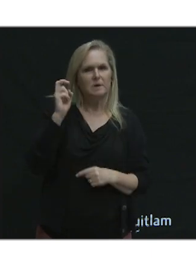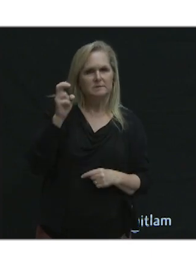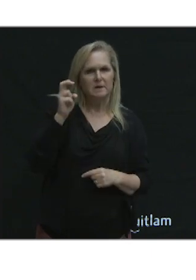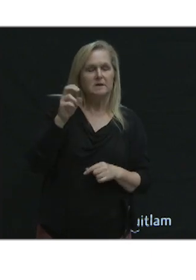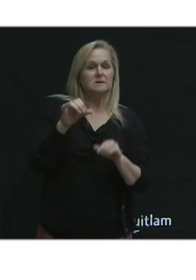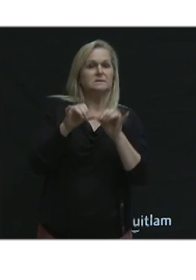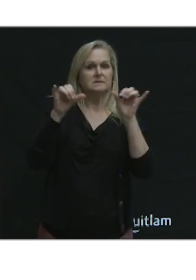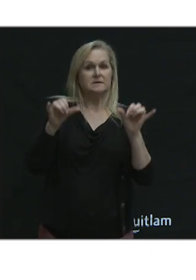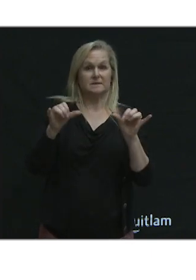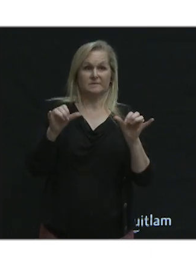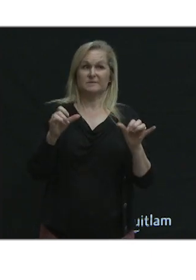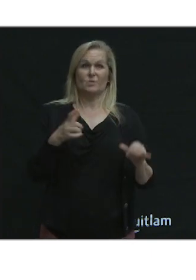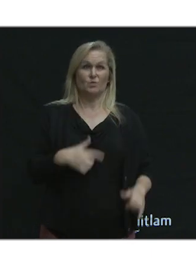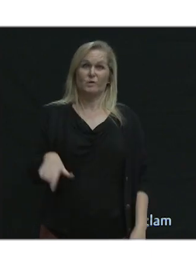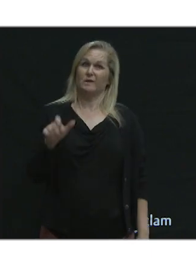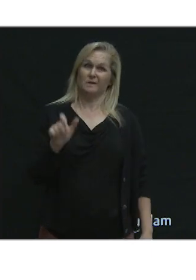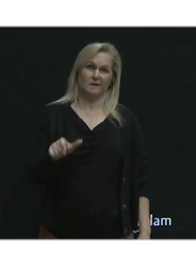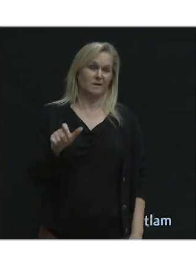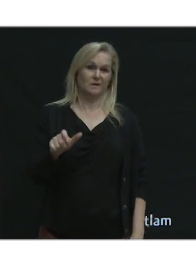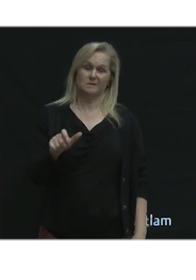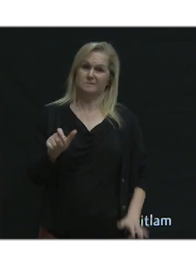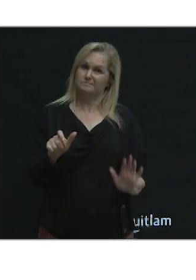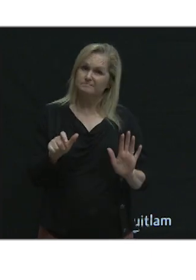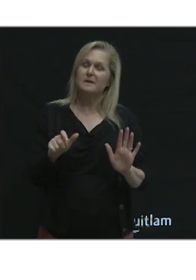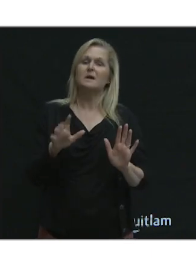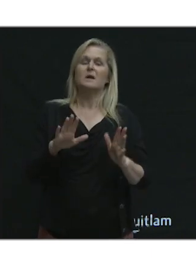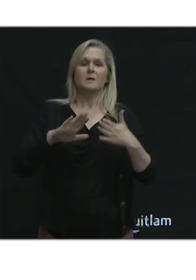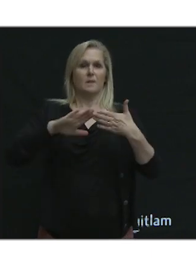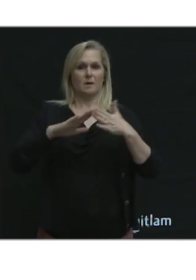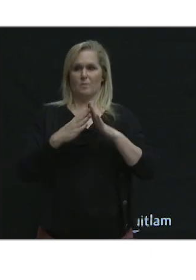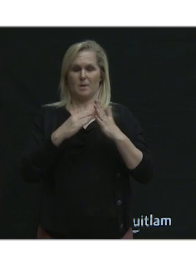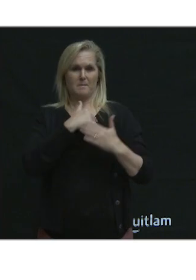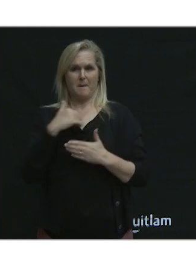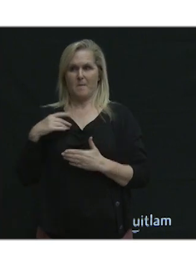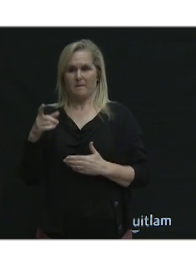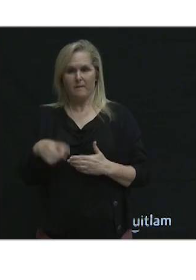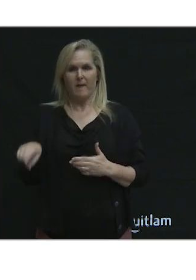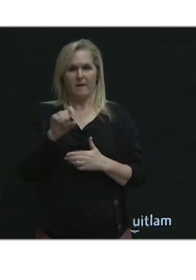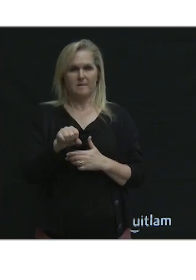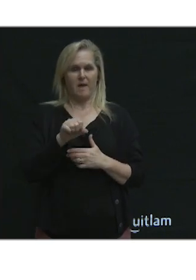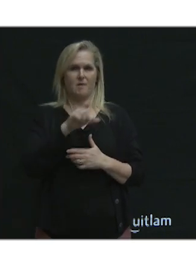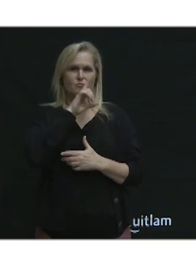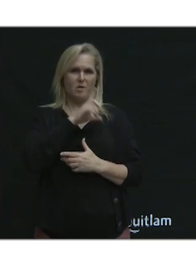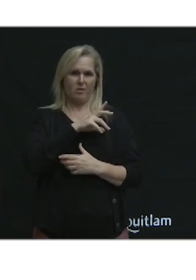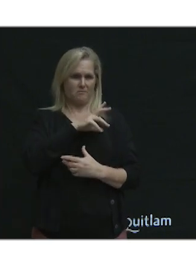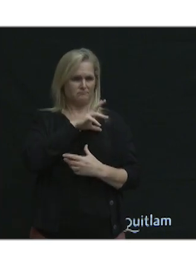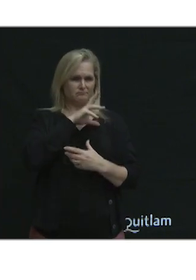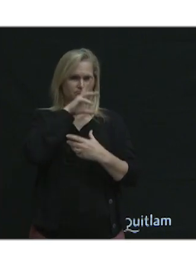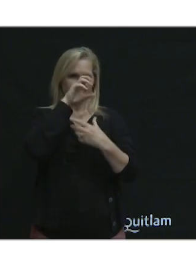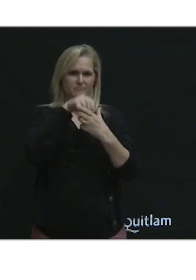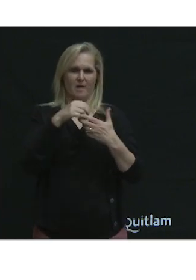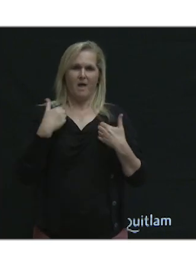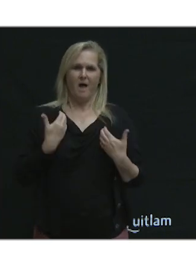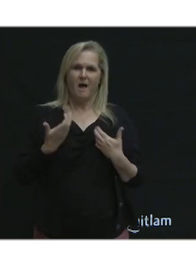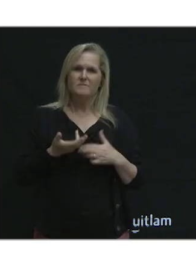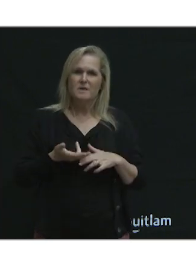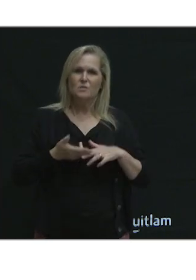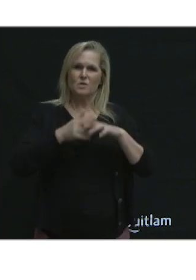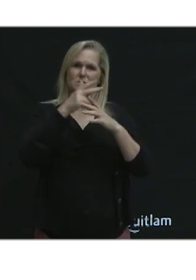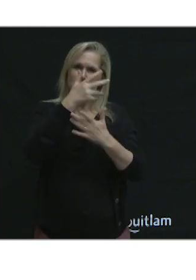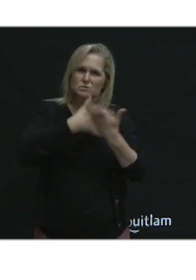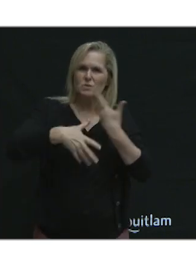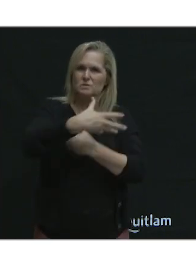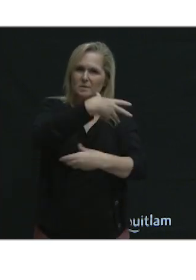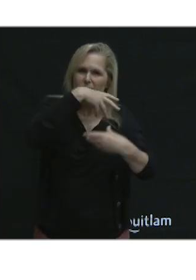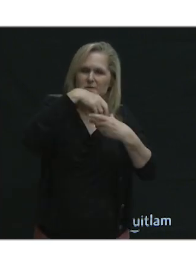systems are needed. So community members are able to attain increased social and economic participation,